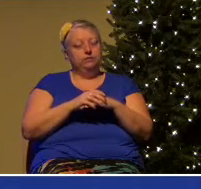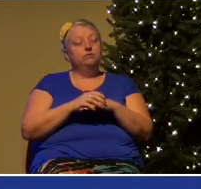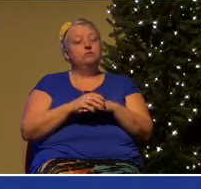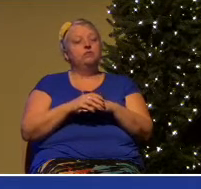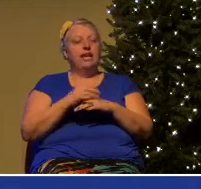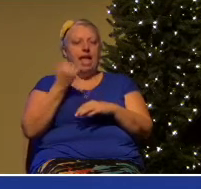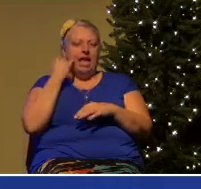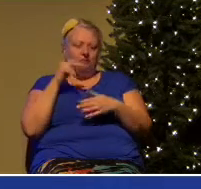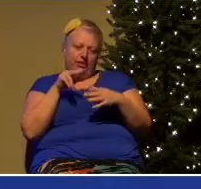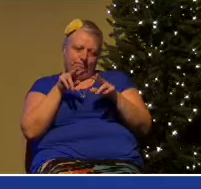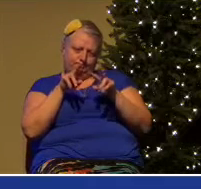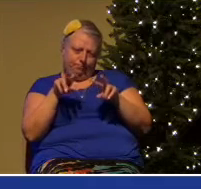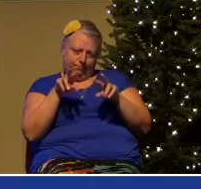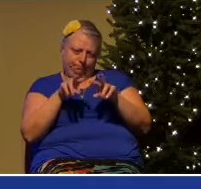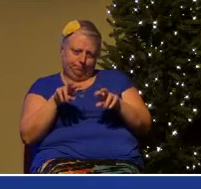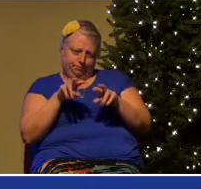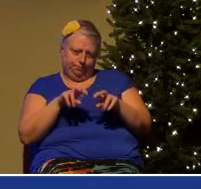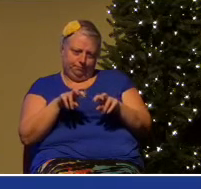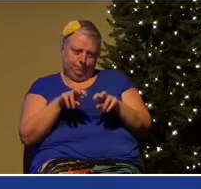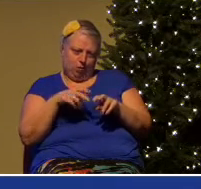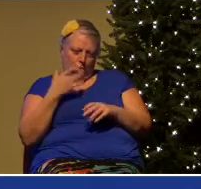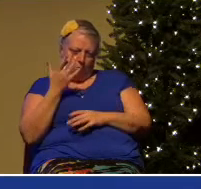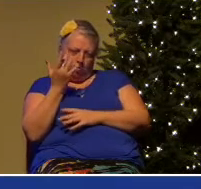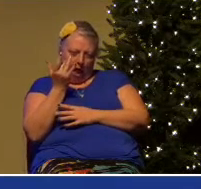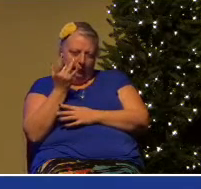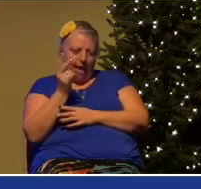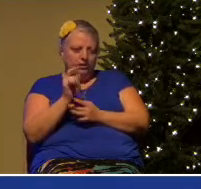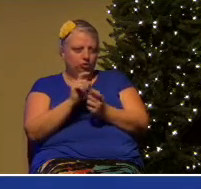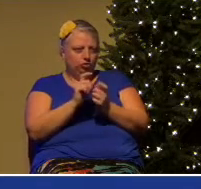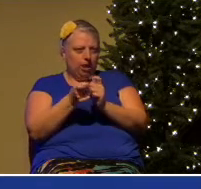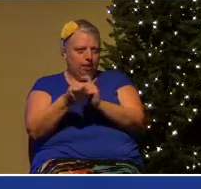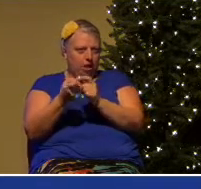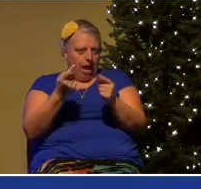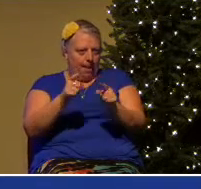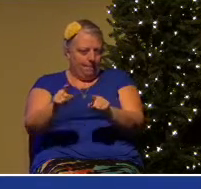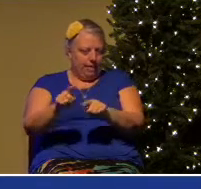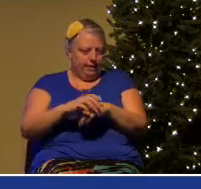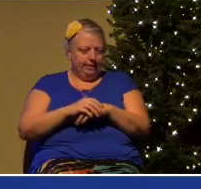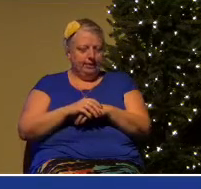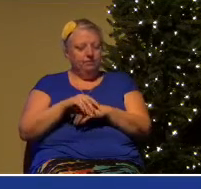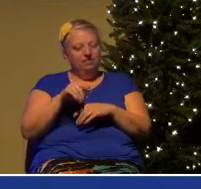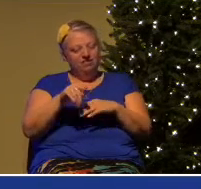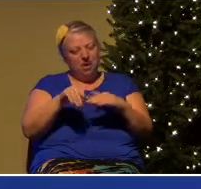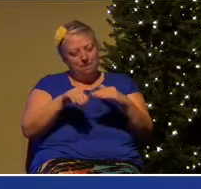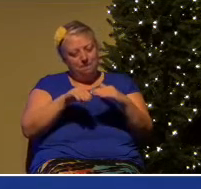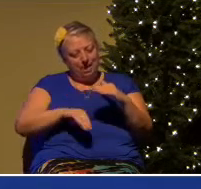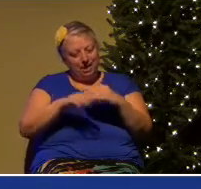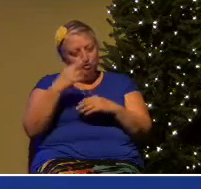for these changes to come about, it's always everybody has a right.